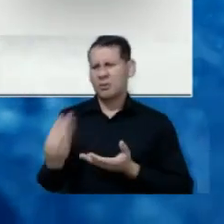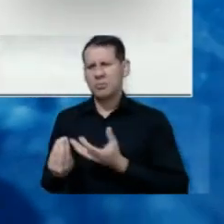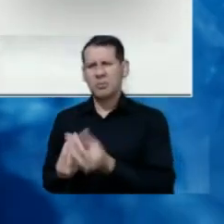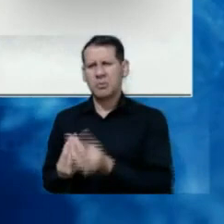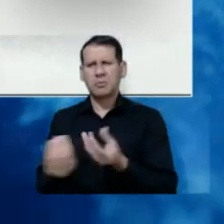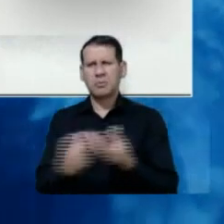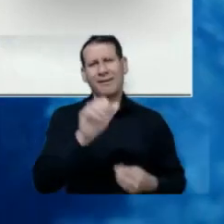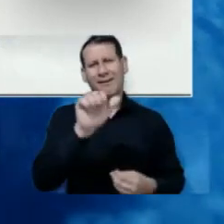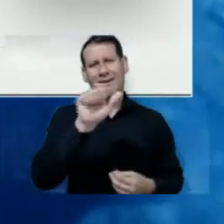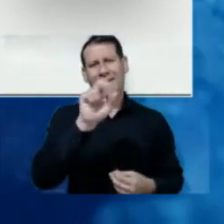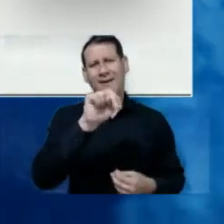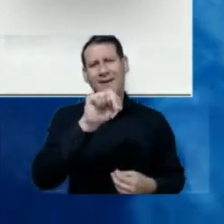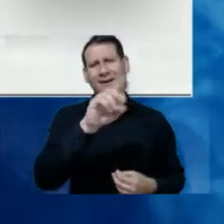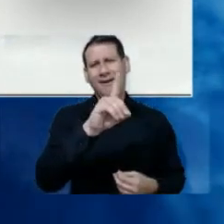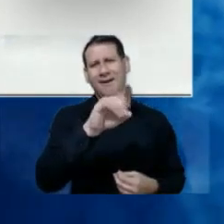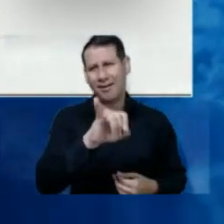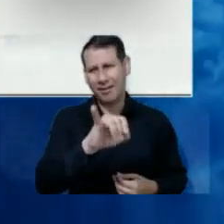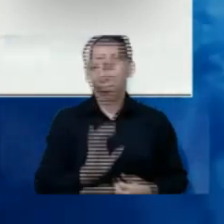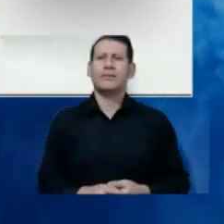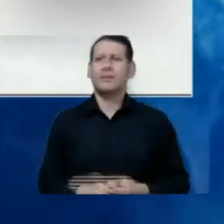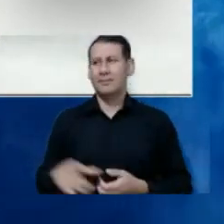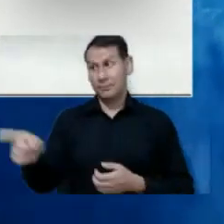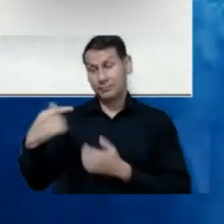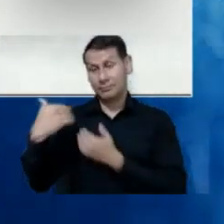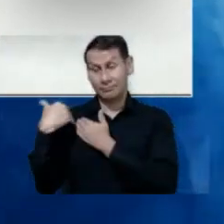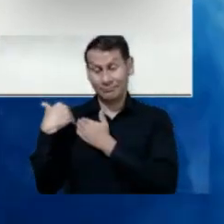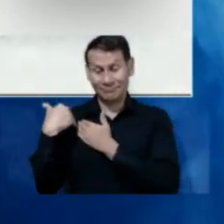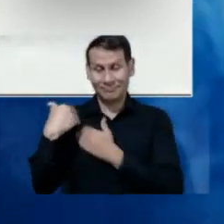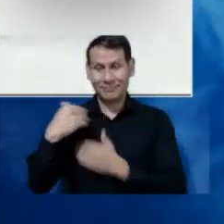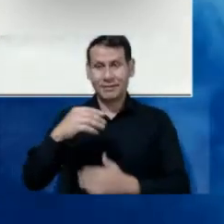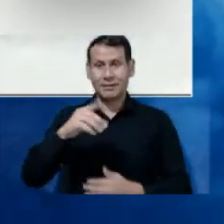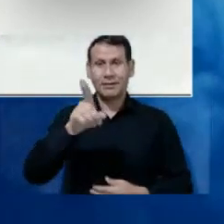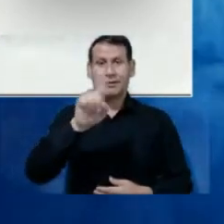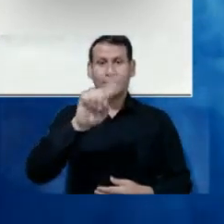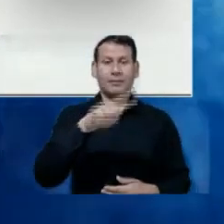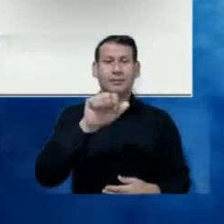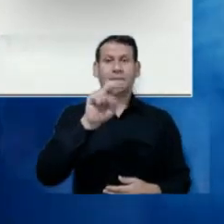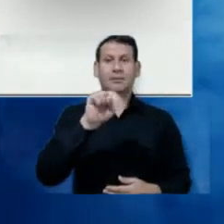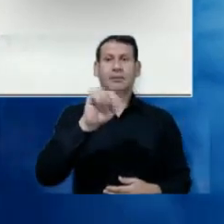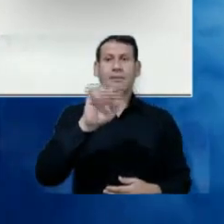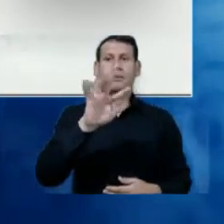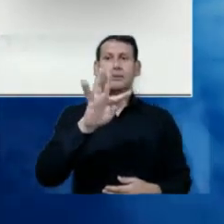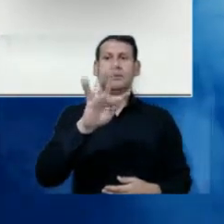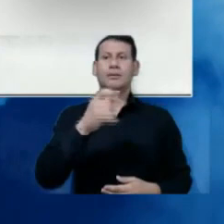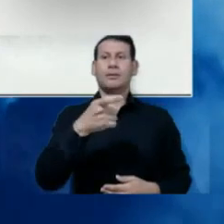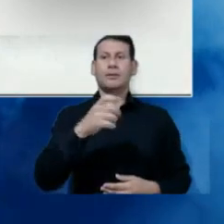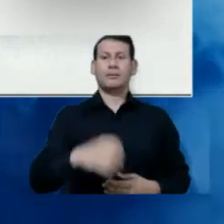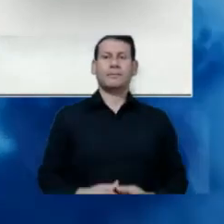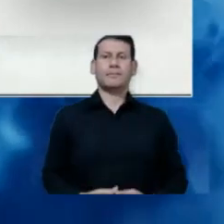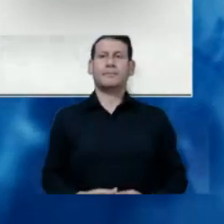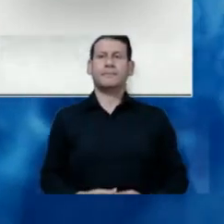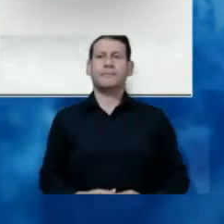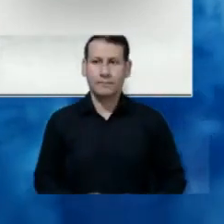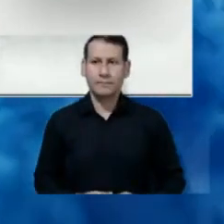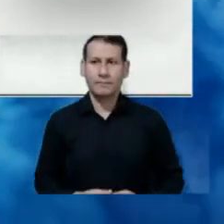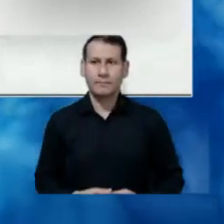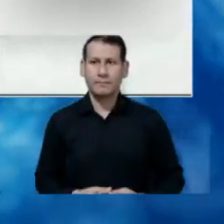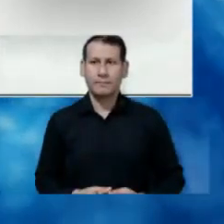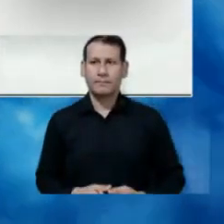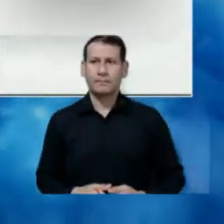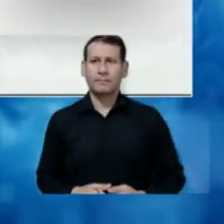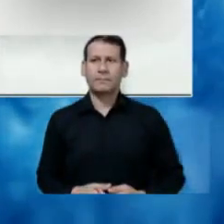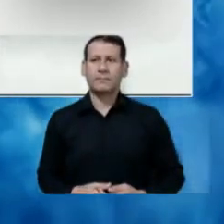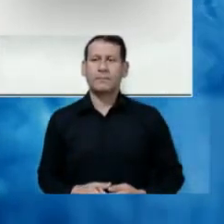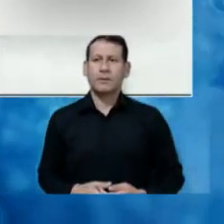unions, especially ANI, represented by Santiago. And, providers,